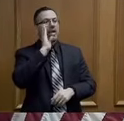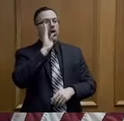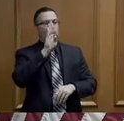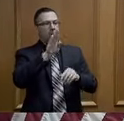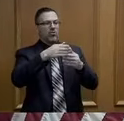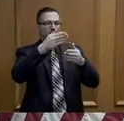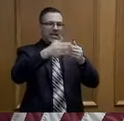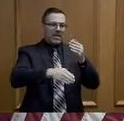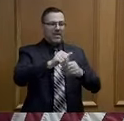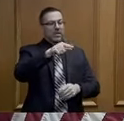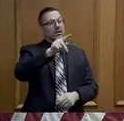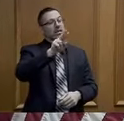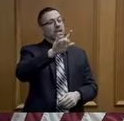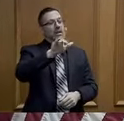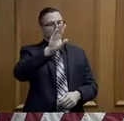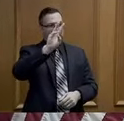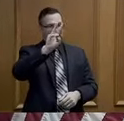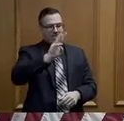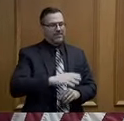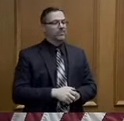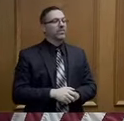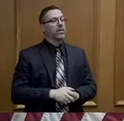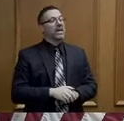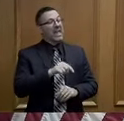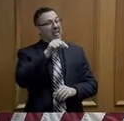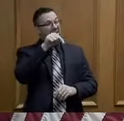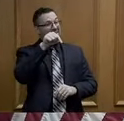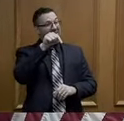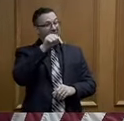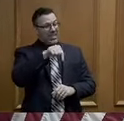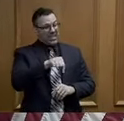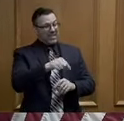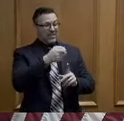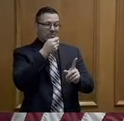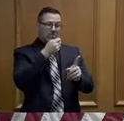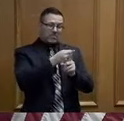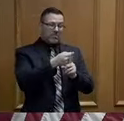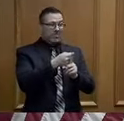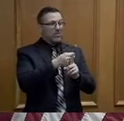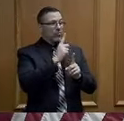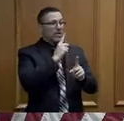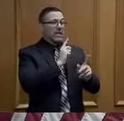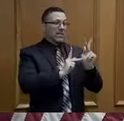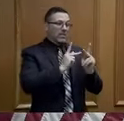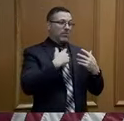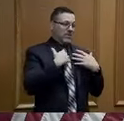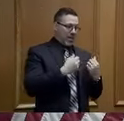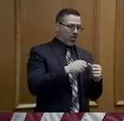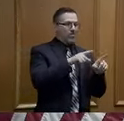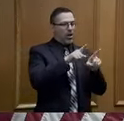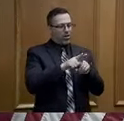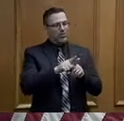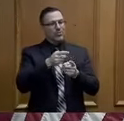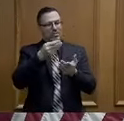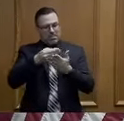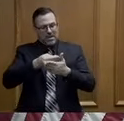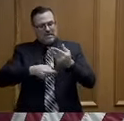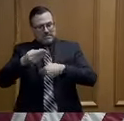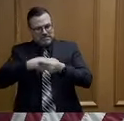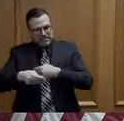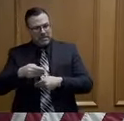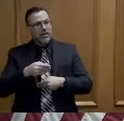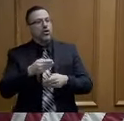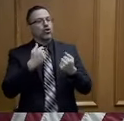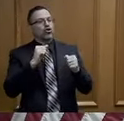not only a health crisis but an economic crisis and the decisions that we're making every day are trying to alleviate both of